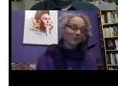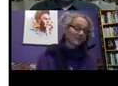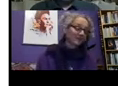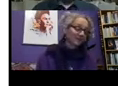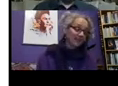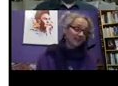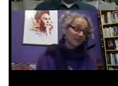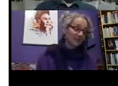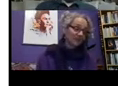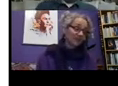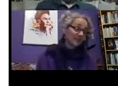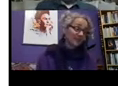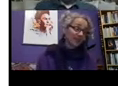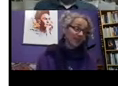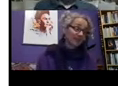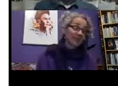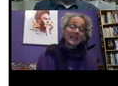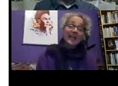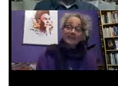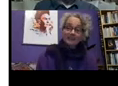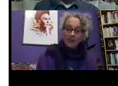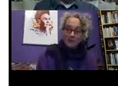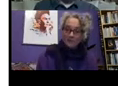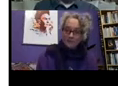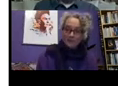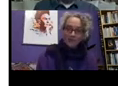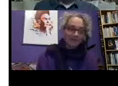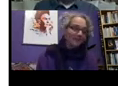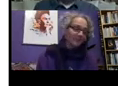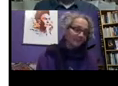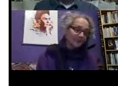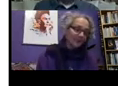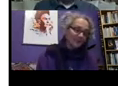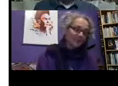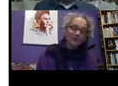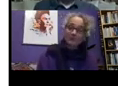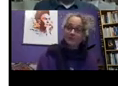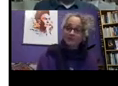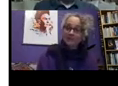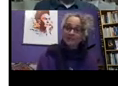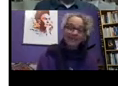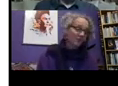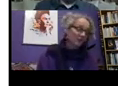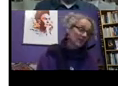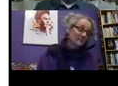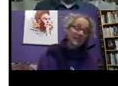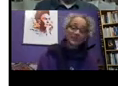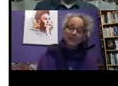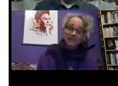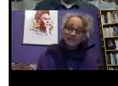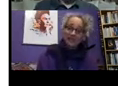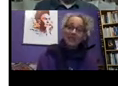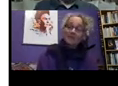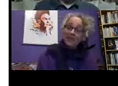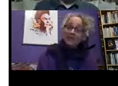outcomes of any group in the UK, and this is often assumed to be a direct correlation between being disabled makes